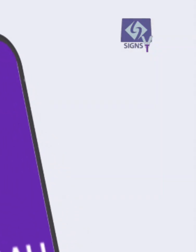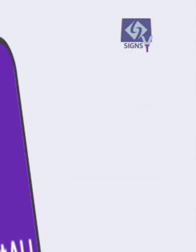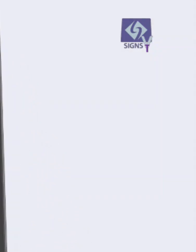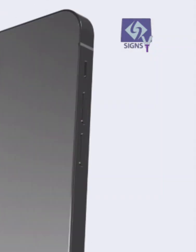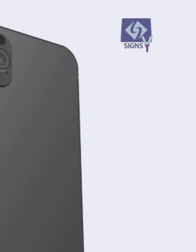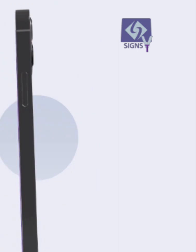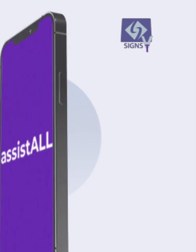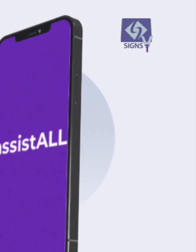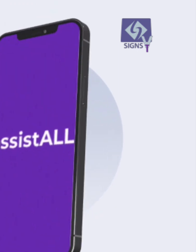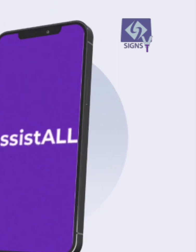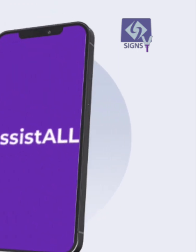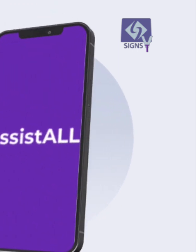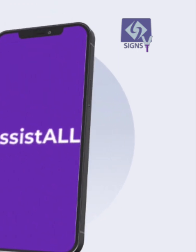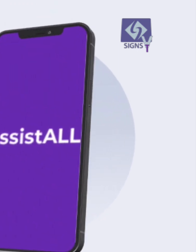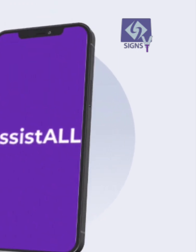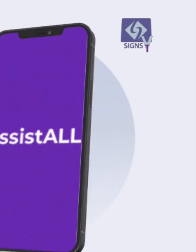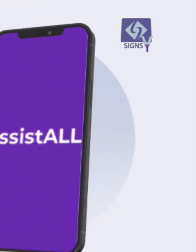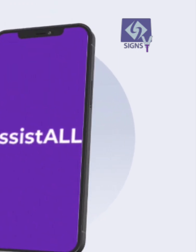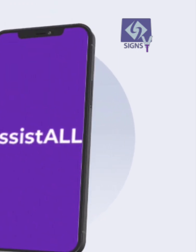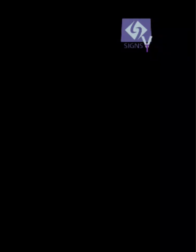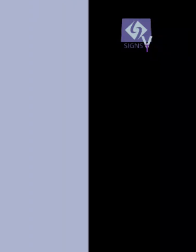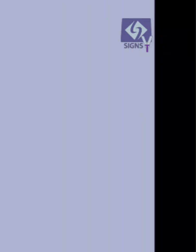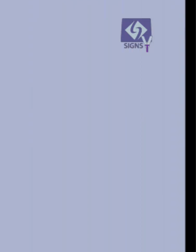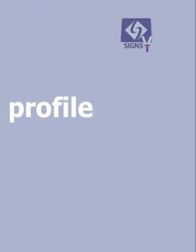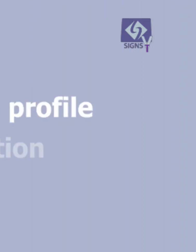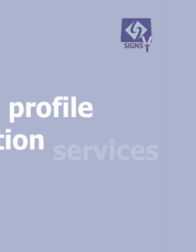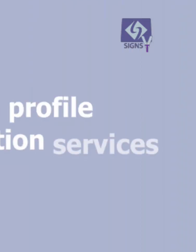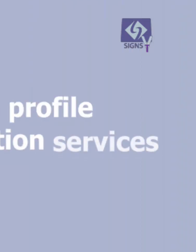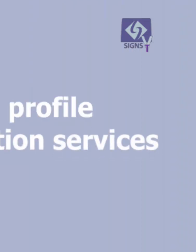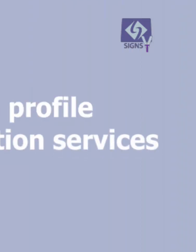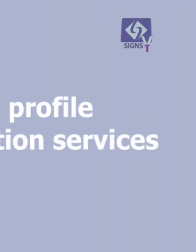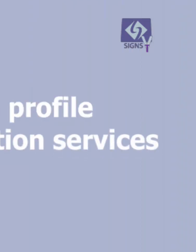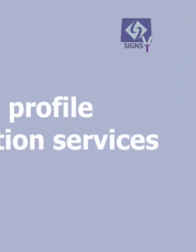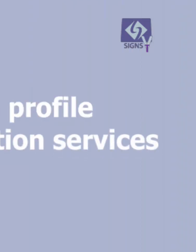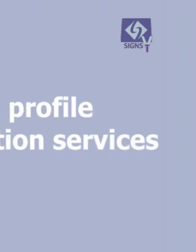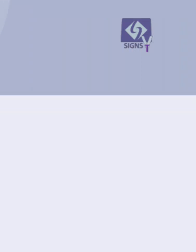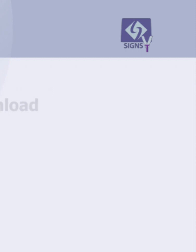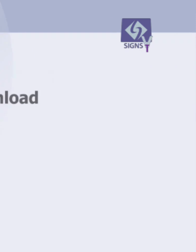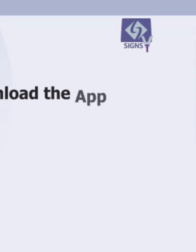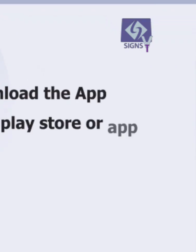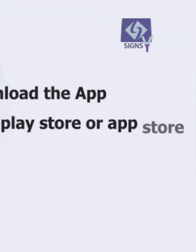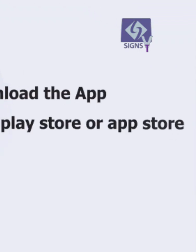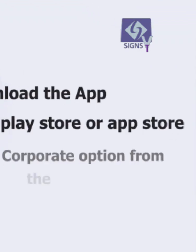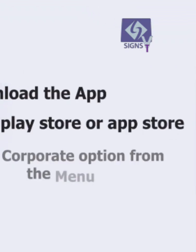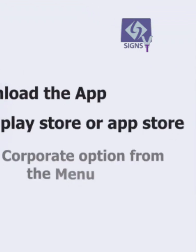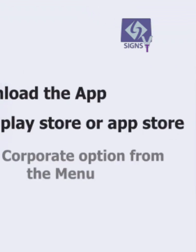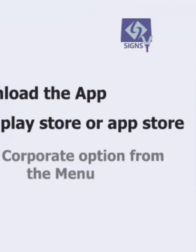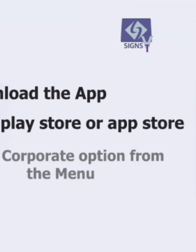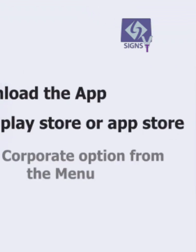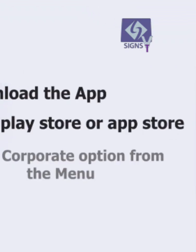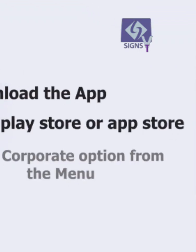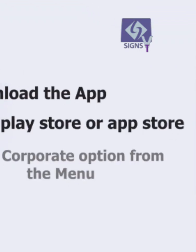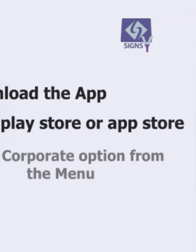two products. For the first time deaf people have choice.